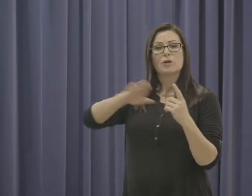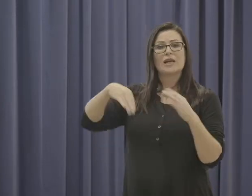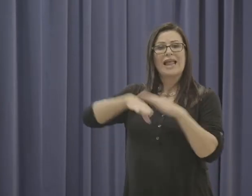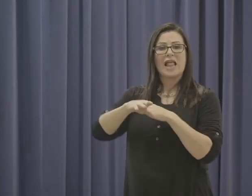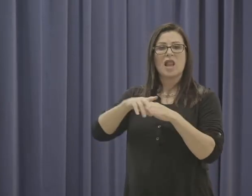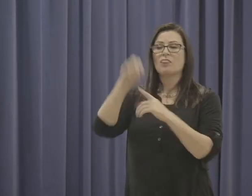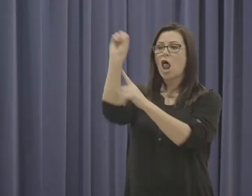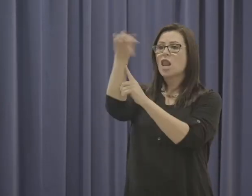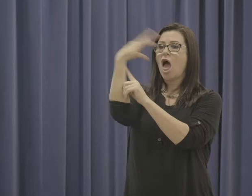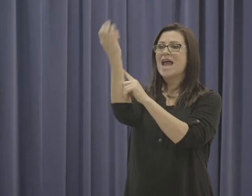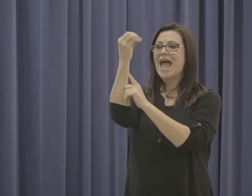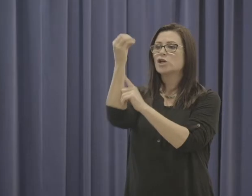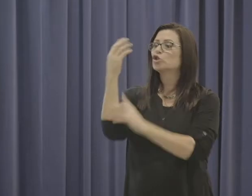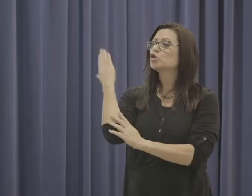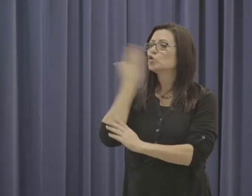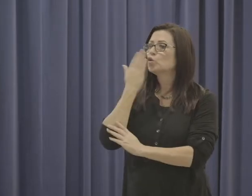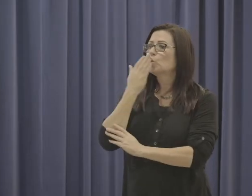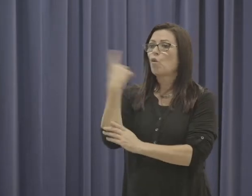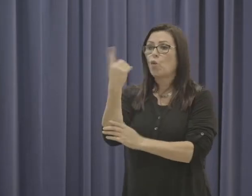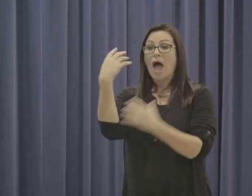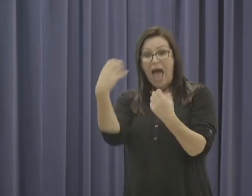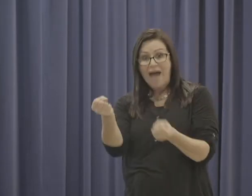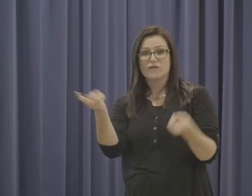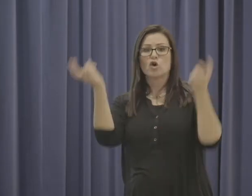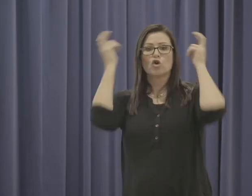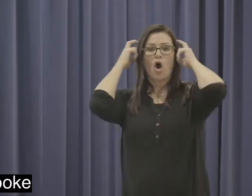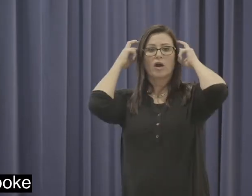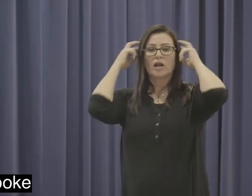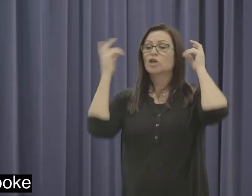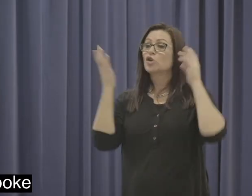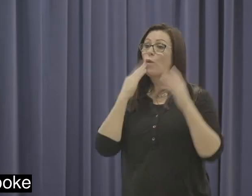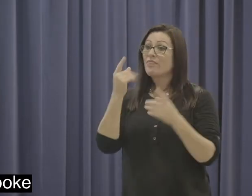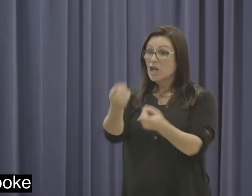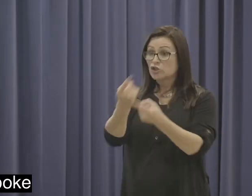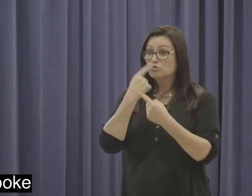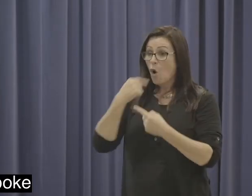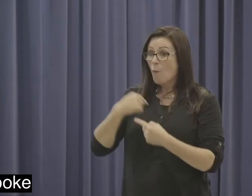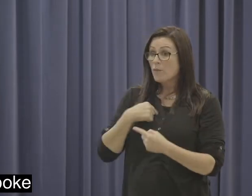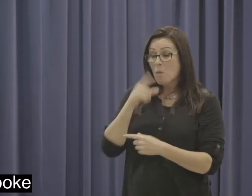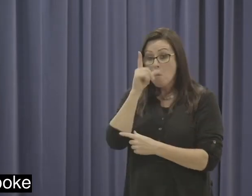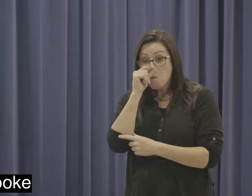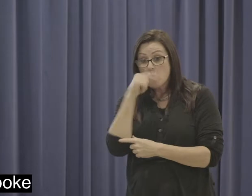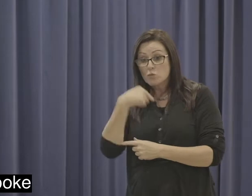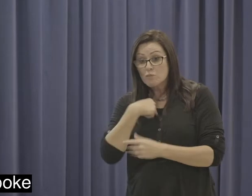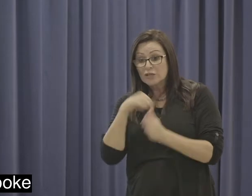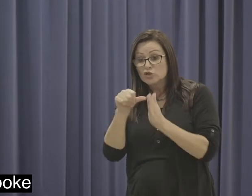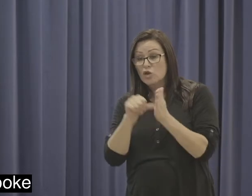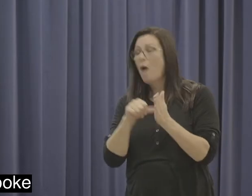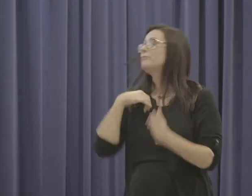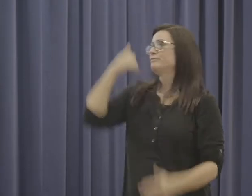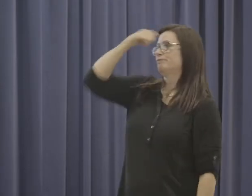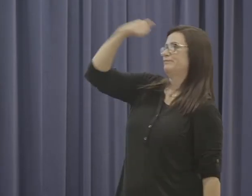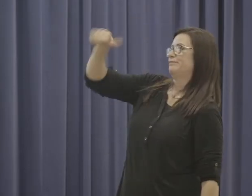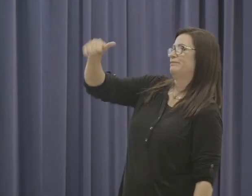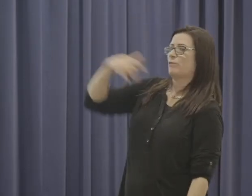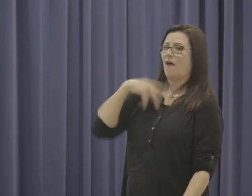kids at the White House school with cochlear implants. So when mum and Jane spoke to me about getting